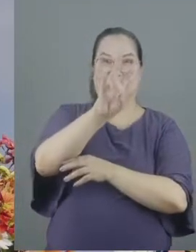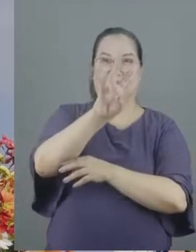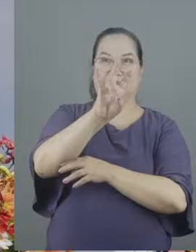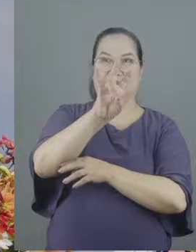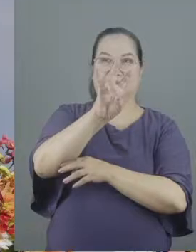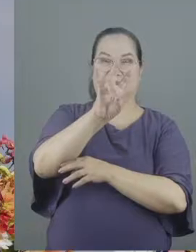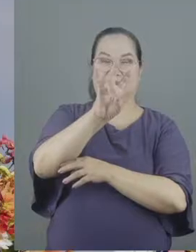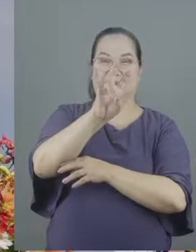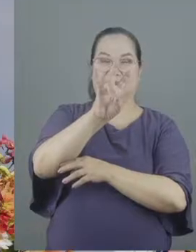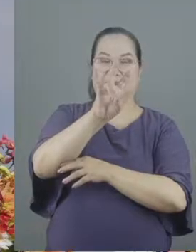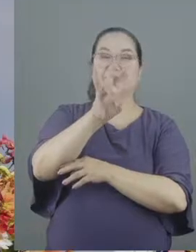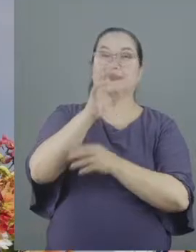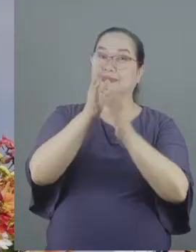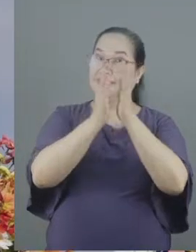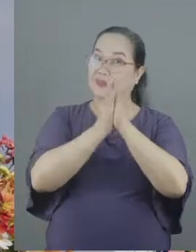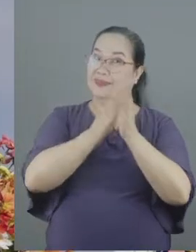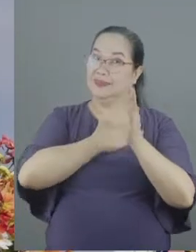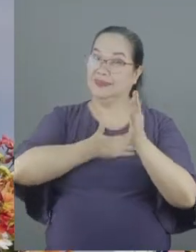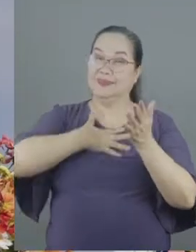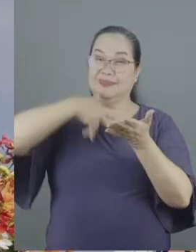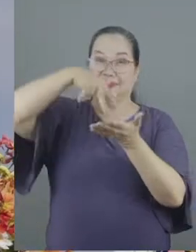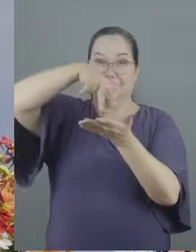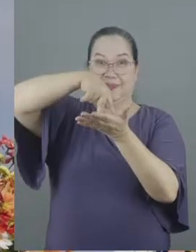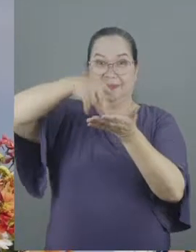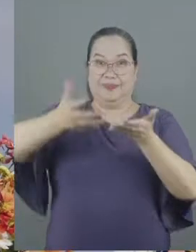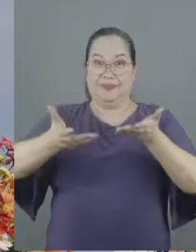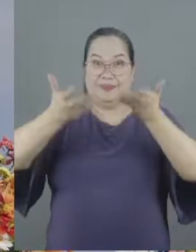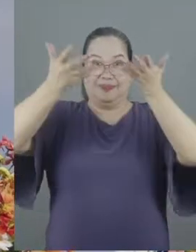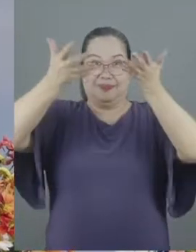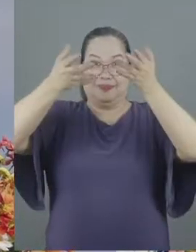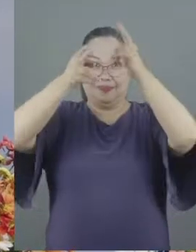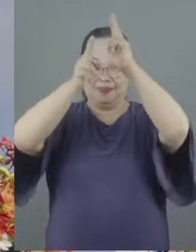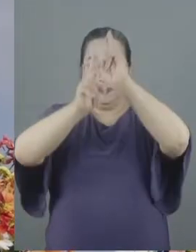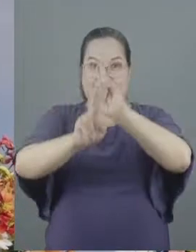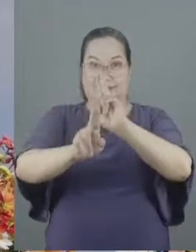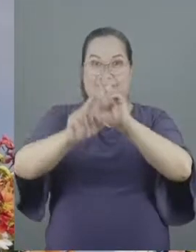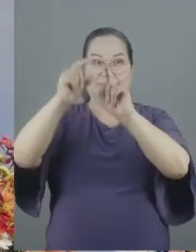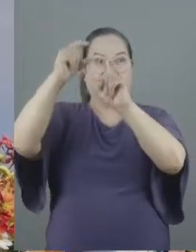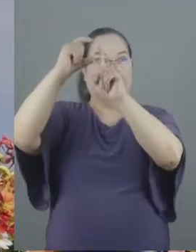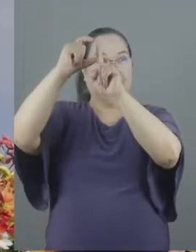And may I ask you to please rise to honor the Word of God.